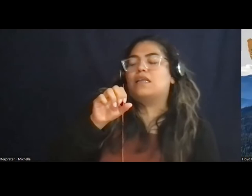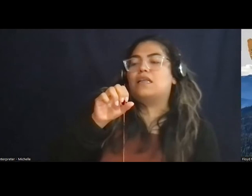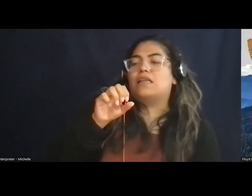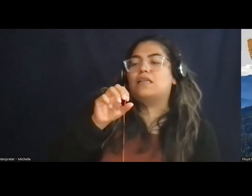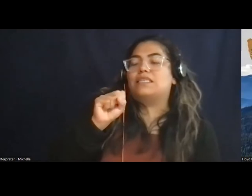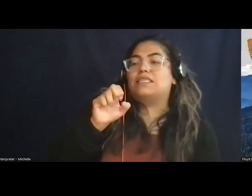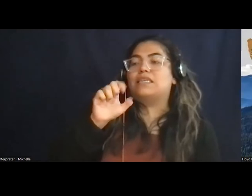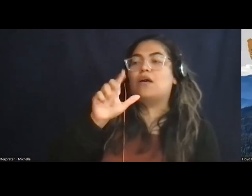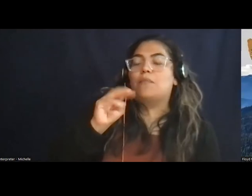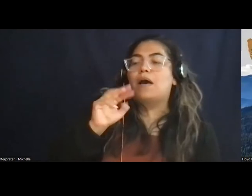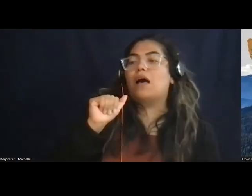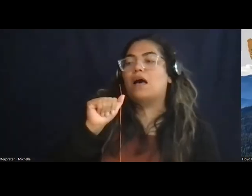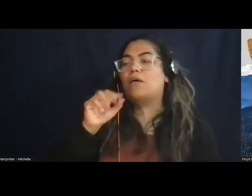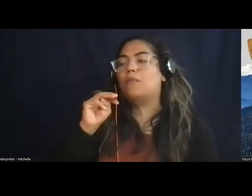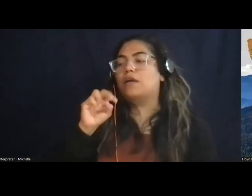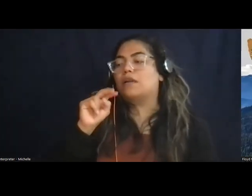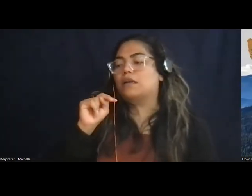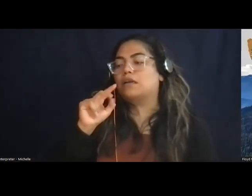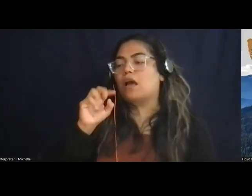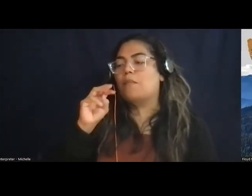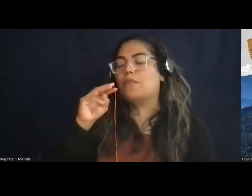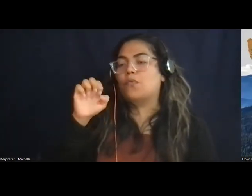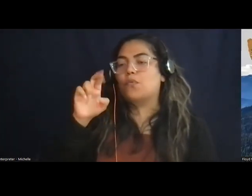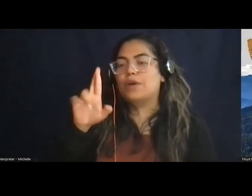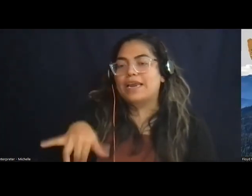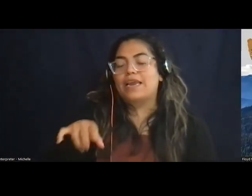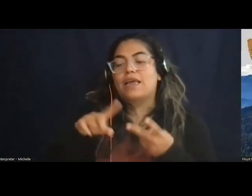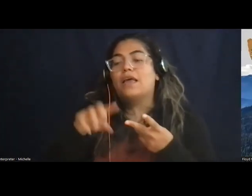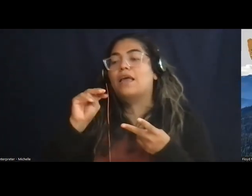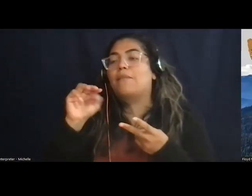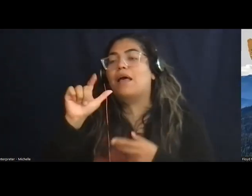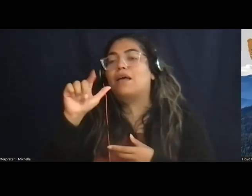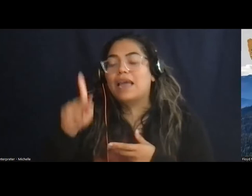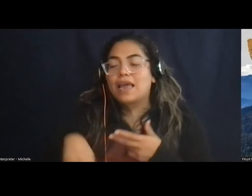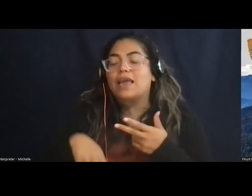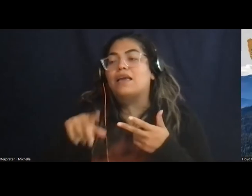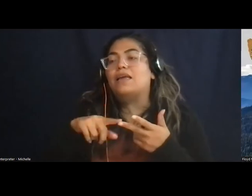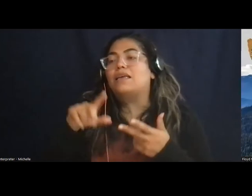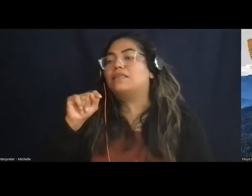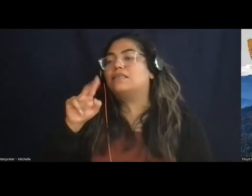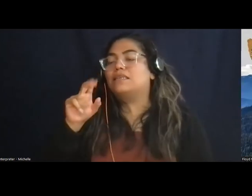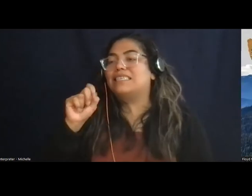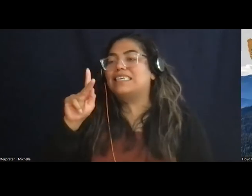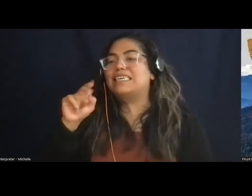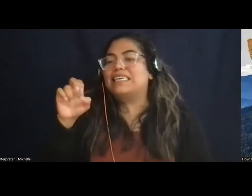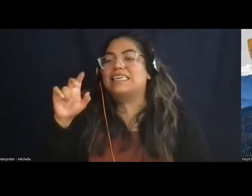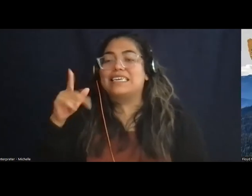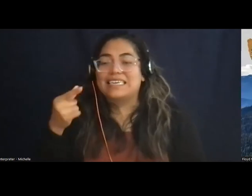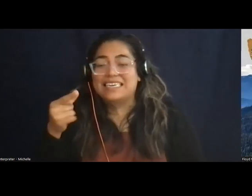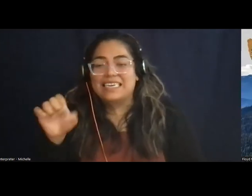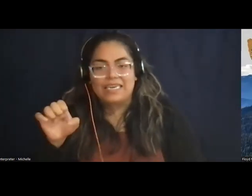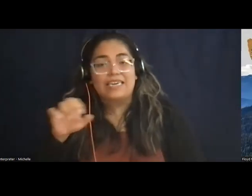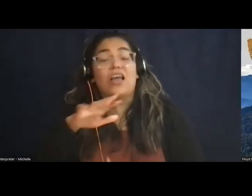Booker T. Washington in Roanoke, Virginia, Martin Luther King, and Patterson Great Falls. And every park that I've